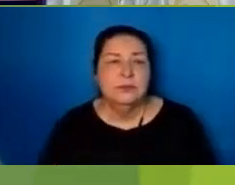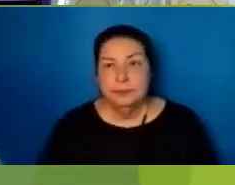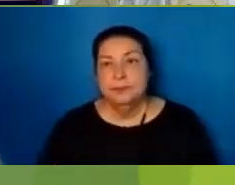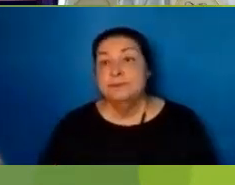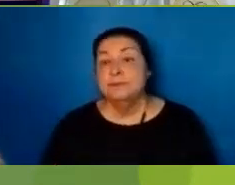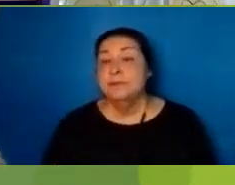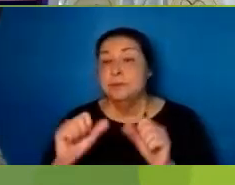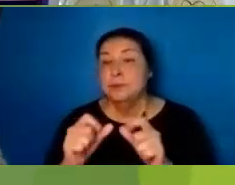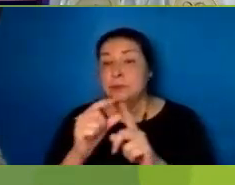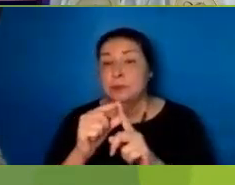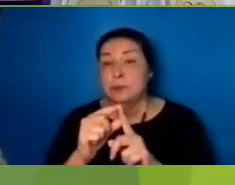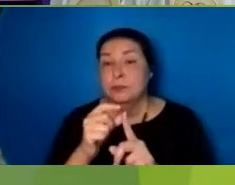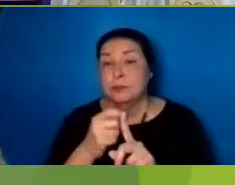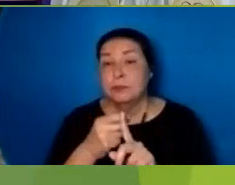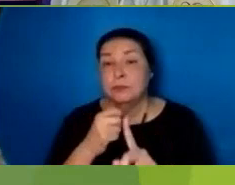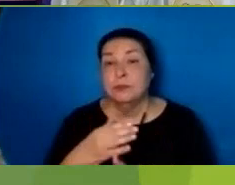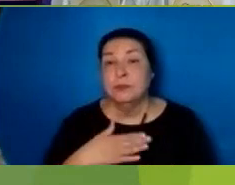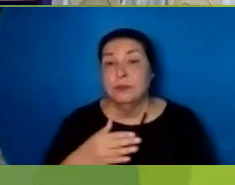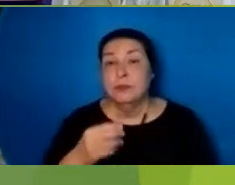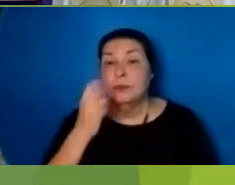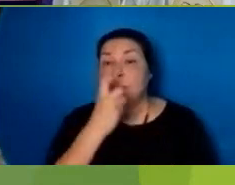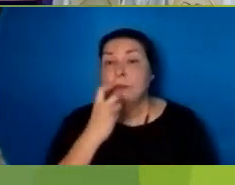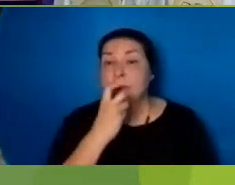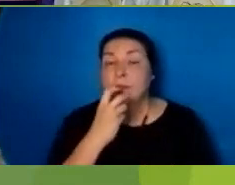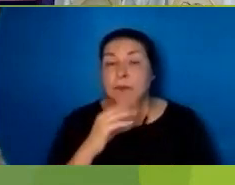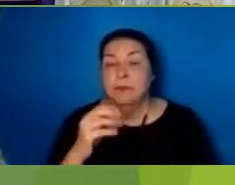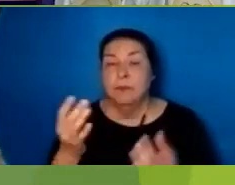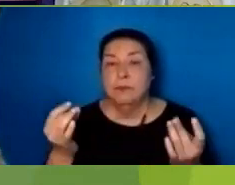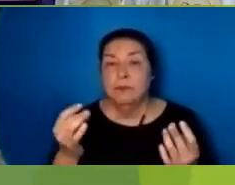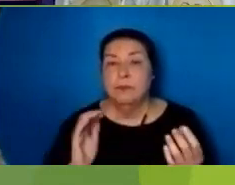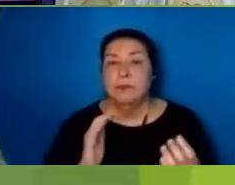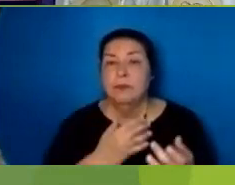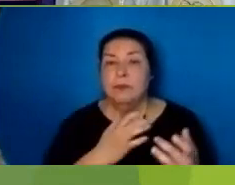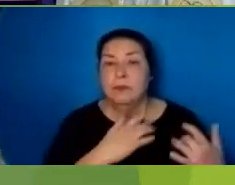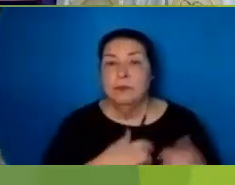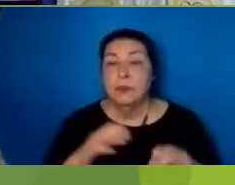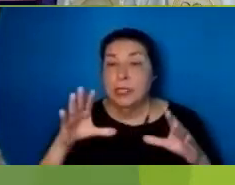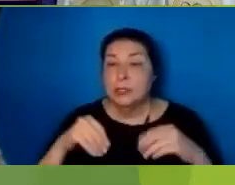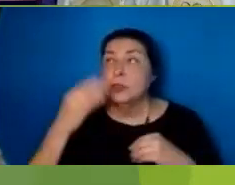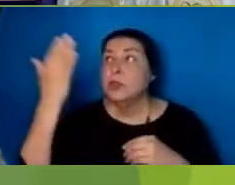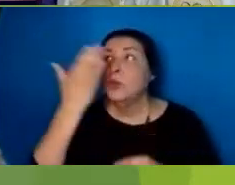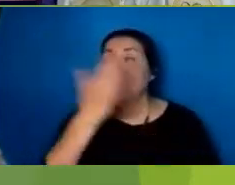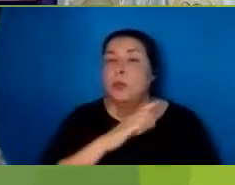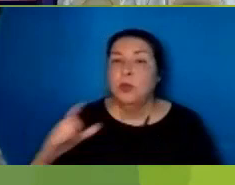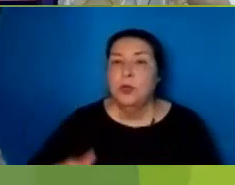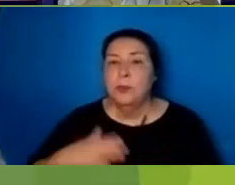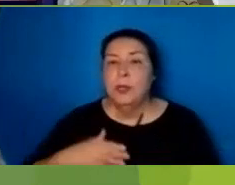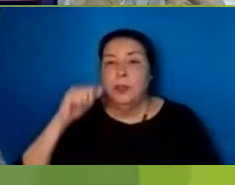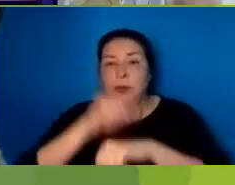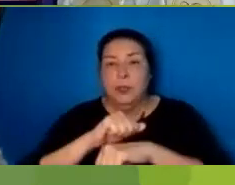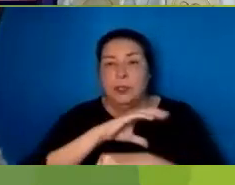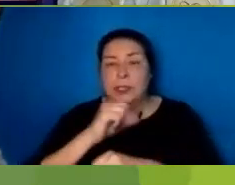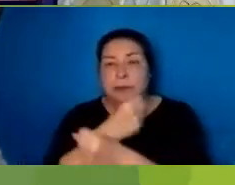The words of my mouth And the meditation of our hearts Be acceptable to you, O Lord My rock and redeemer